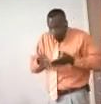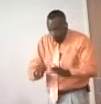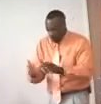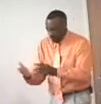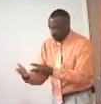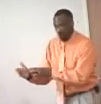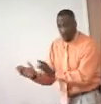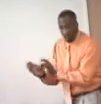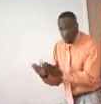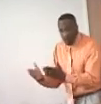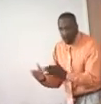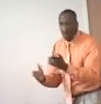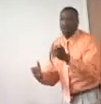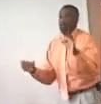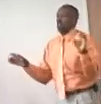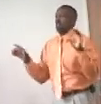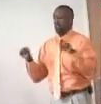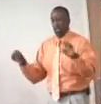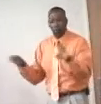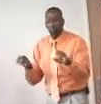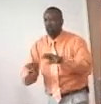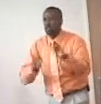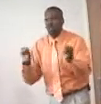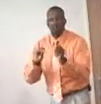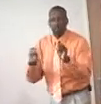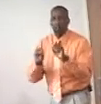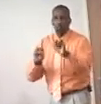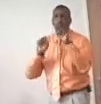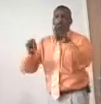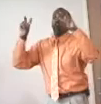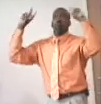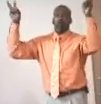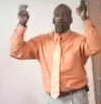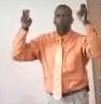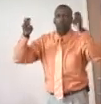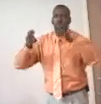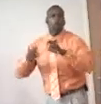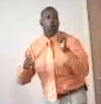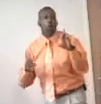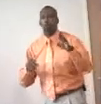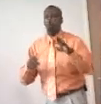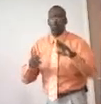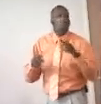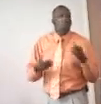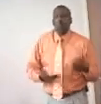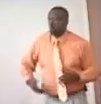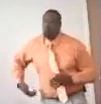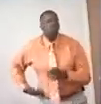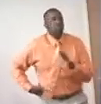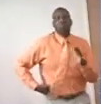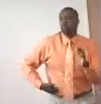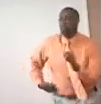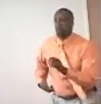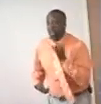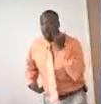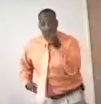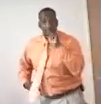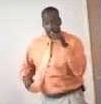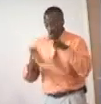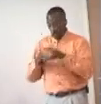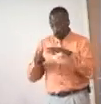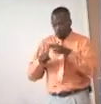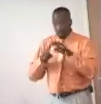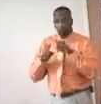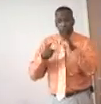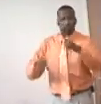a difference in your life. You can quote it and told it and never apply it to your life and you won't get the